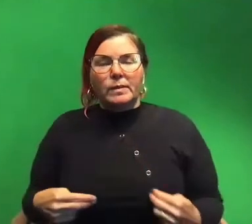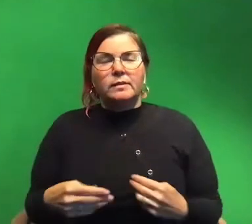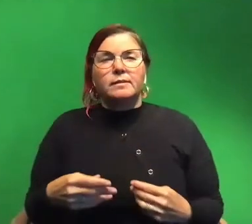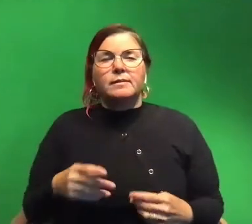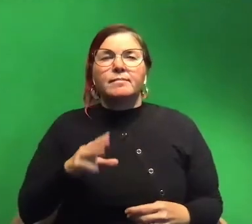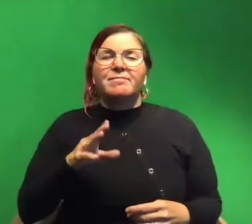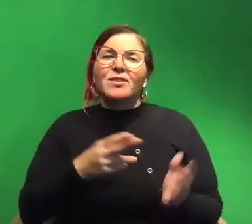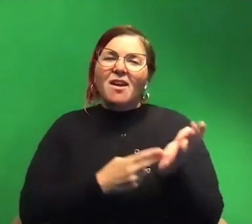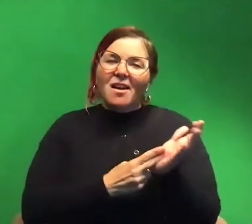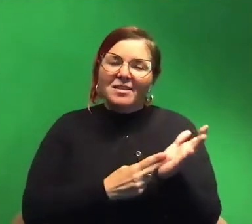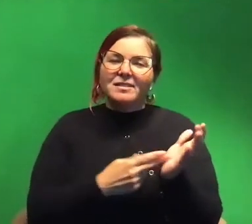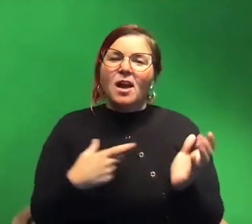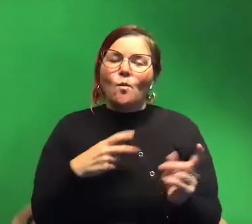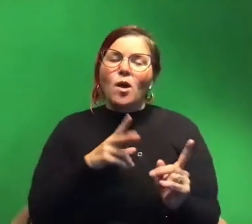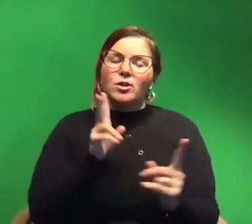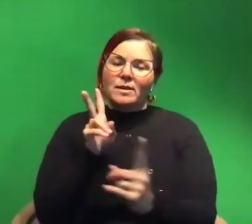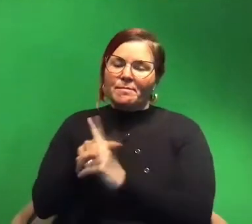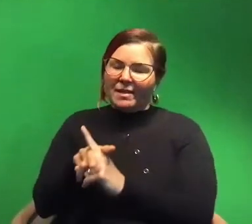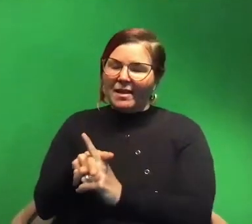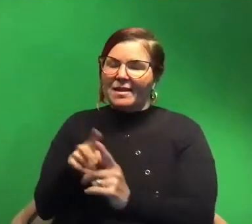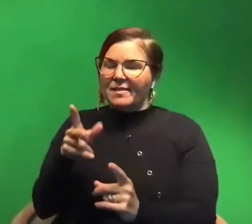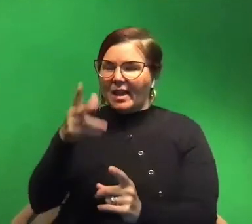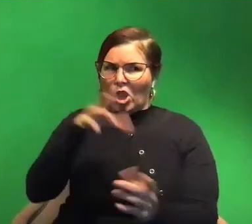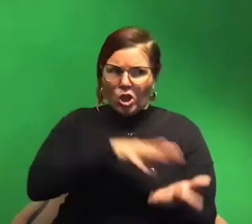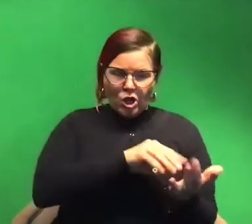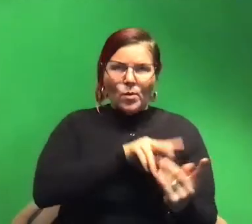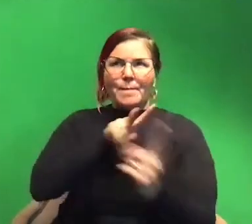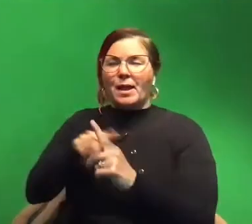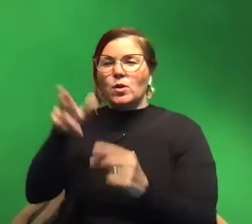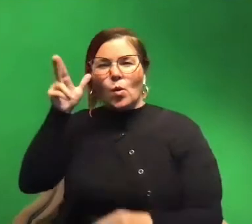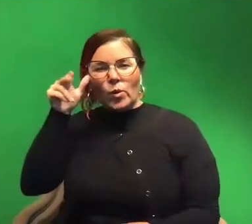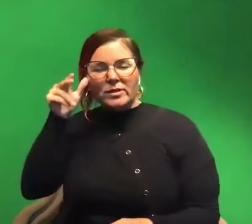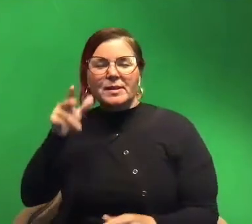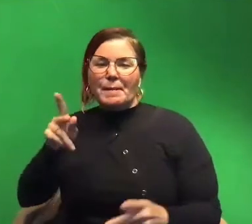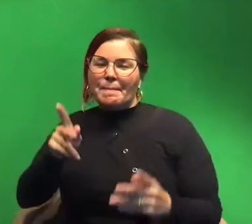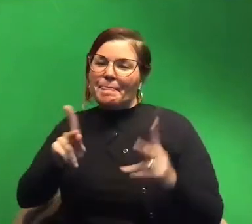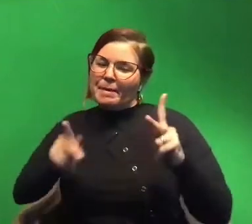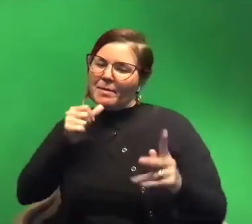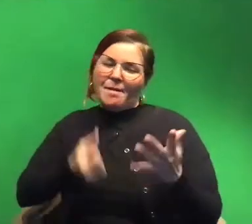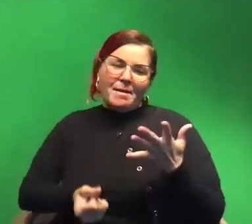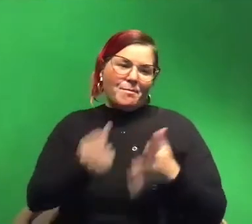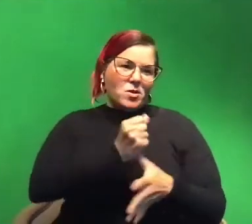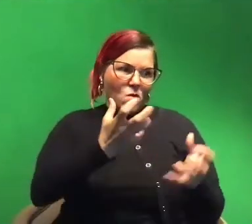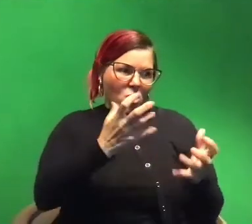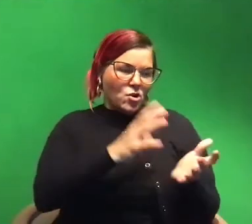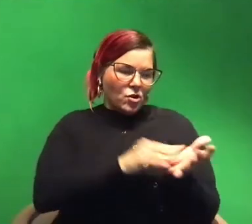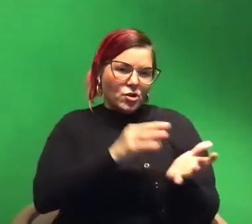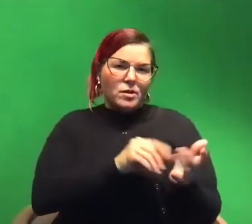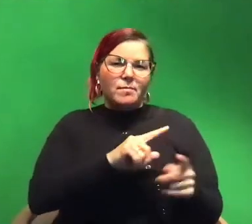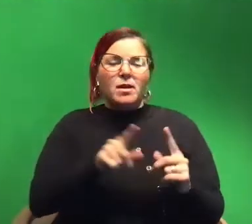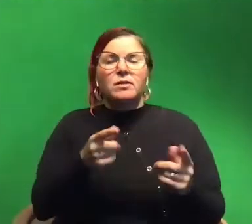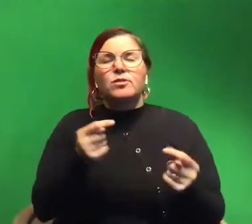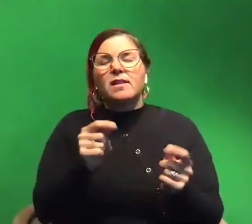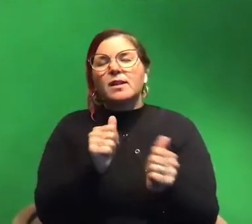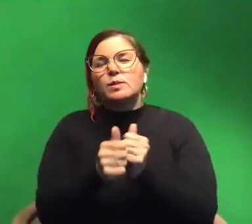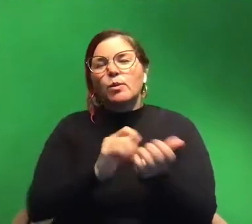I actually wanted to apply that knowledge to horses so people were never really like what I was into but I was trying to do like a sports medicine thing.